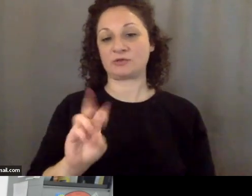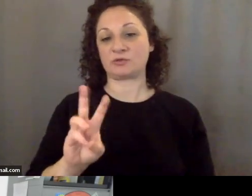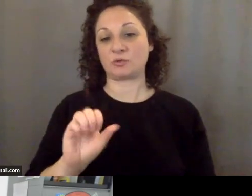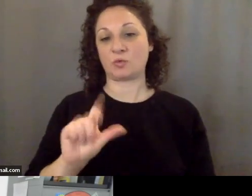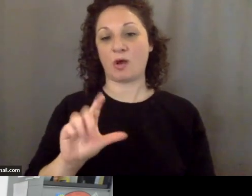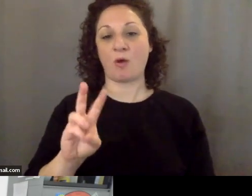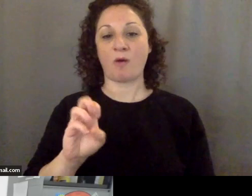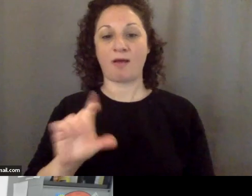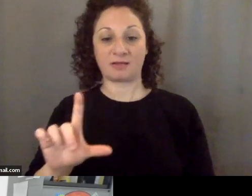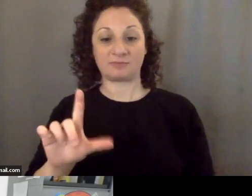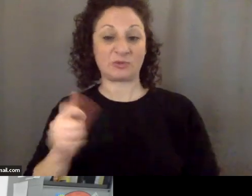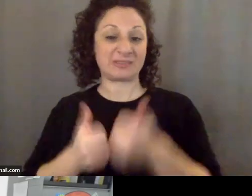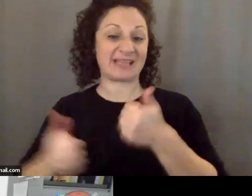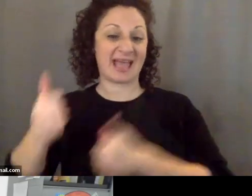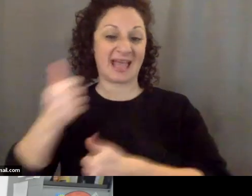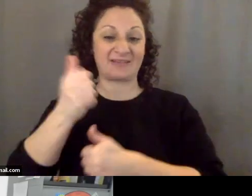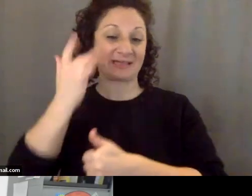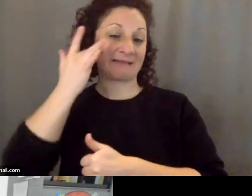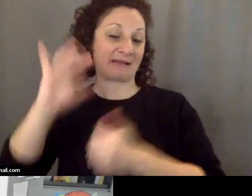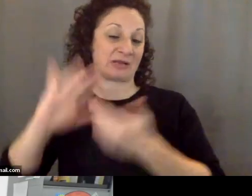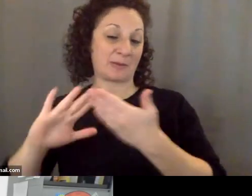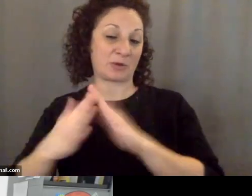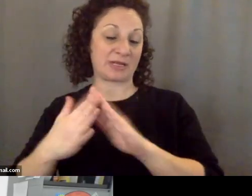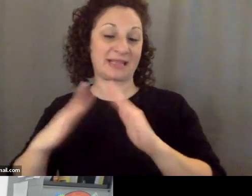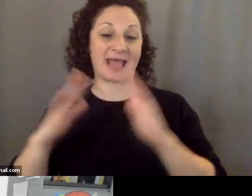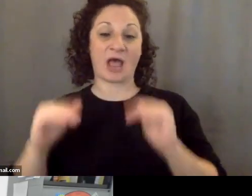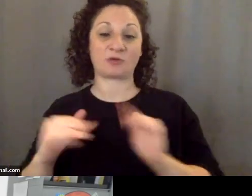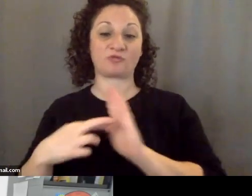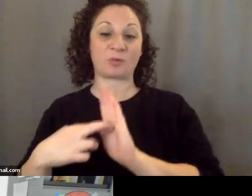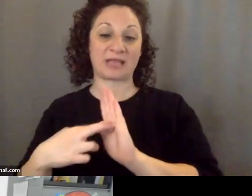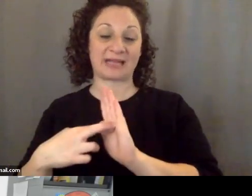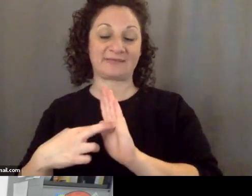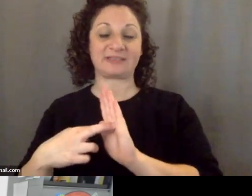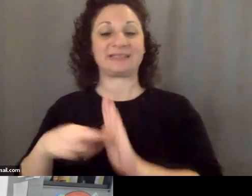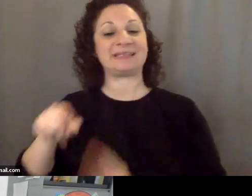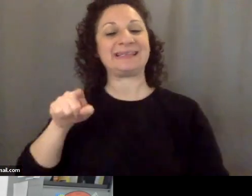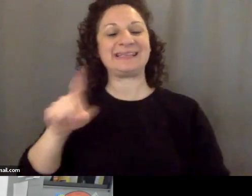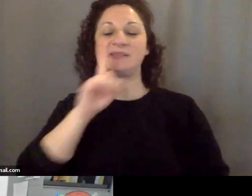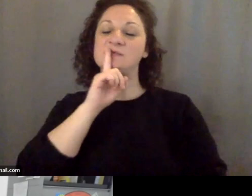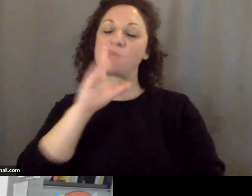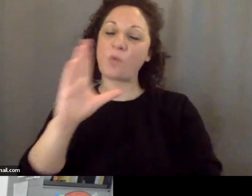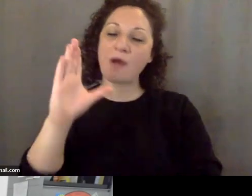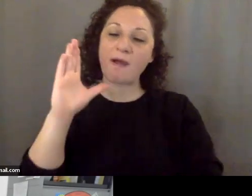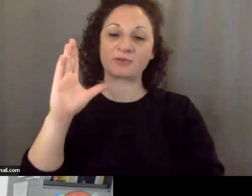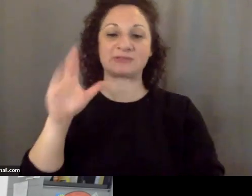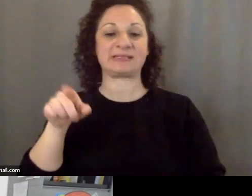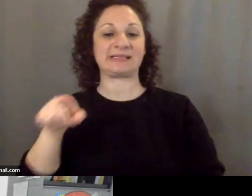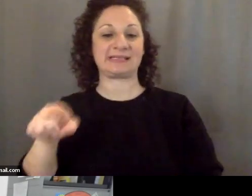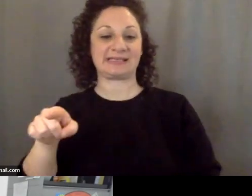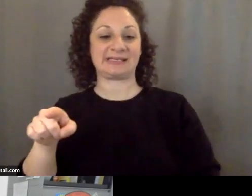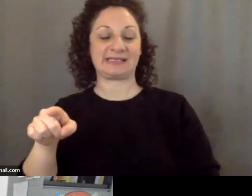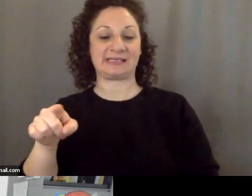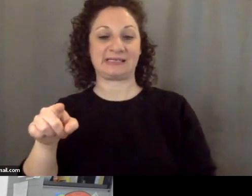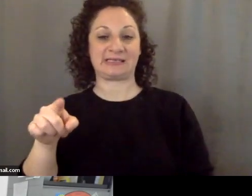committee in the House of Representatives. He swears that he gave her no